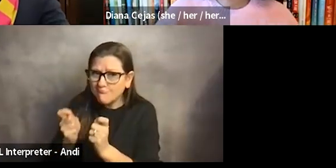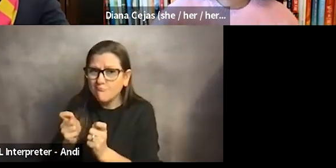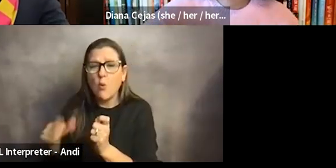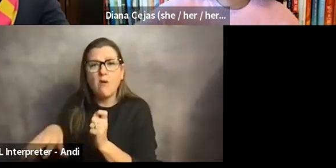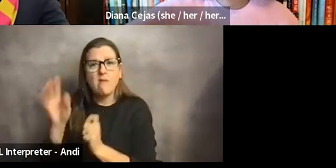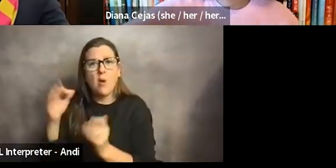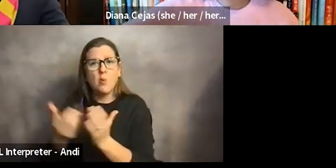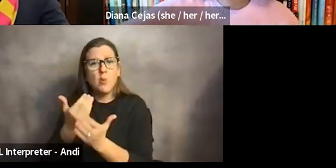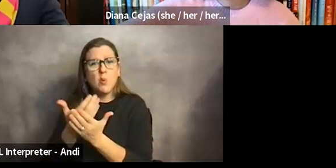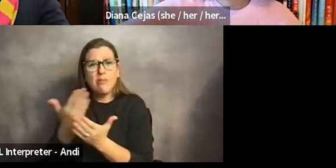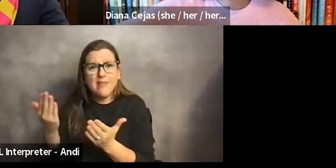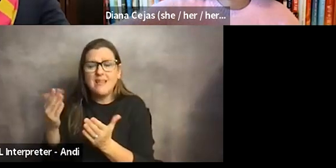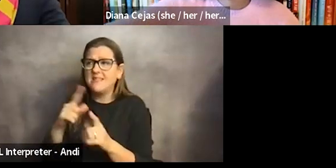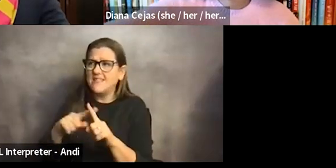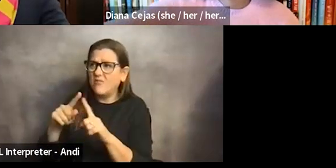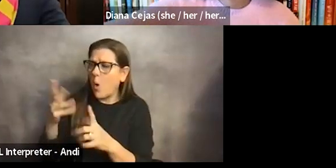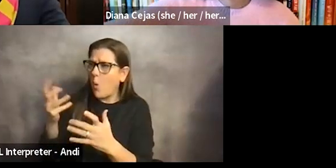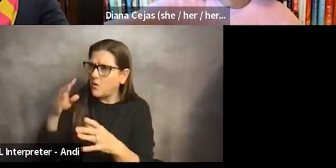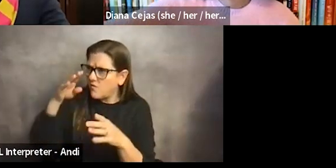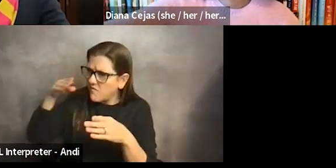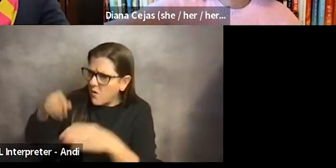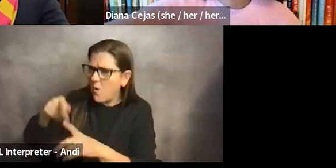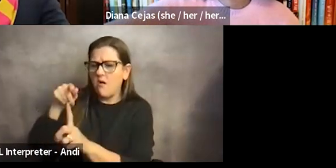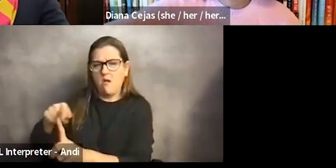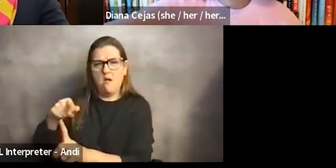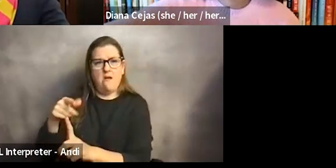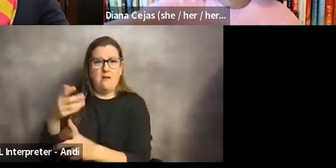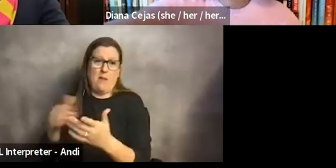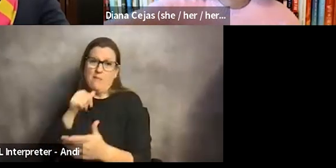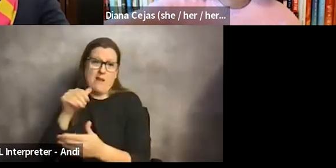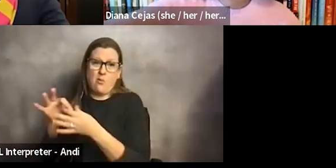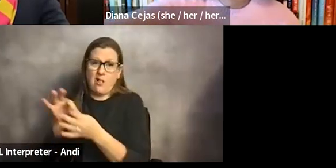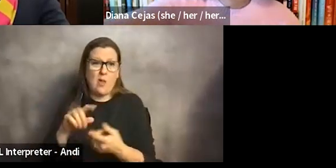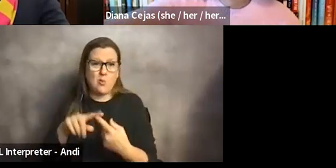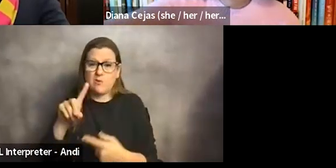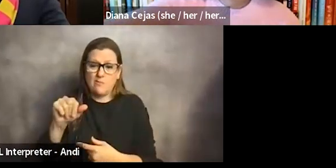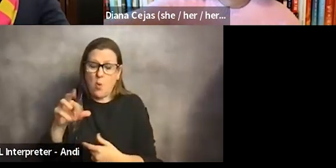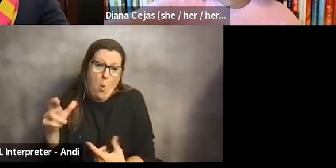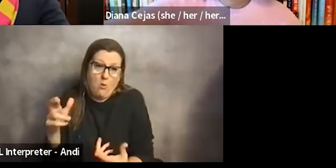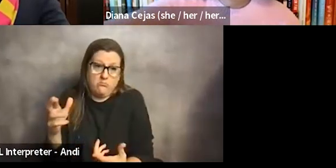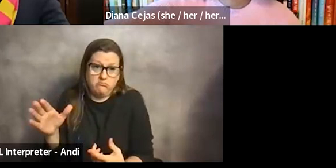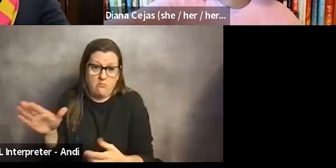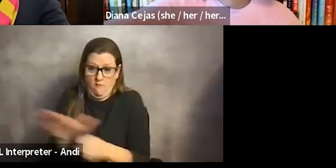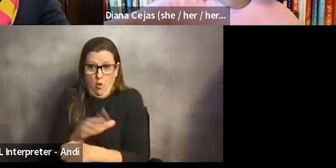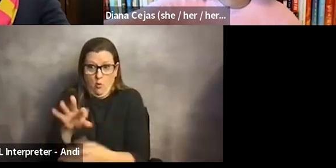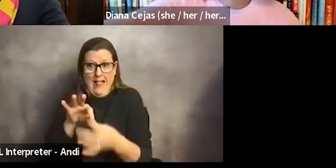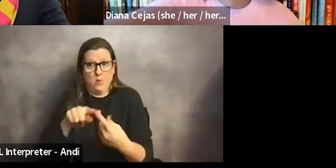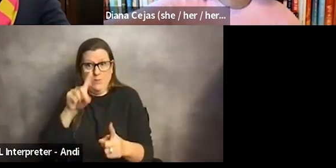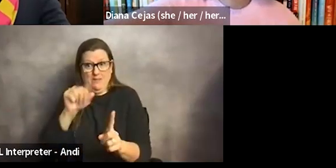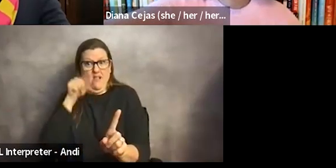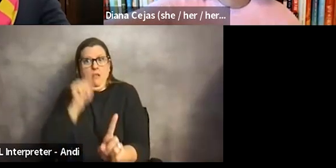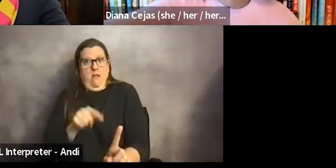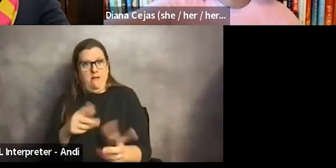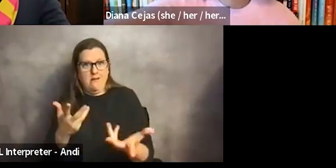want to dedicate our time to. And that may or may not have anything to do with our disability. And also just phases of our lives as